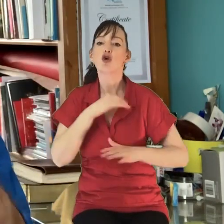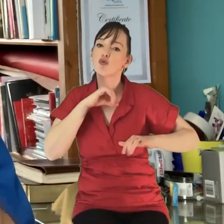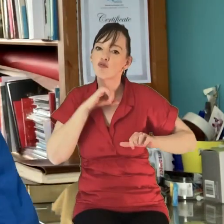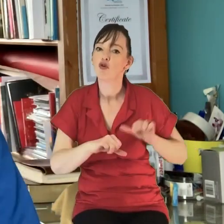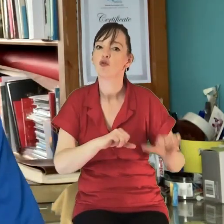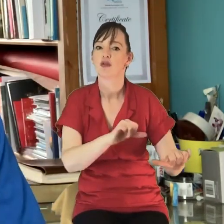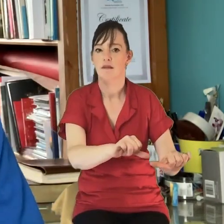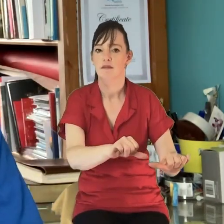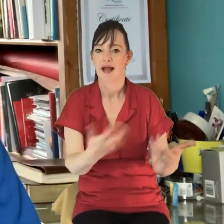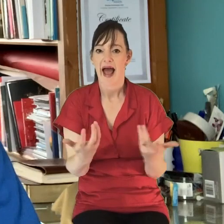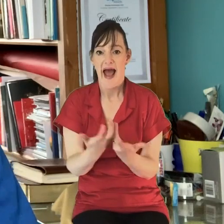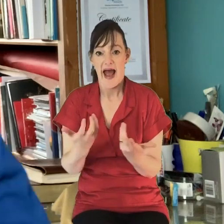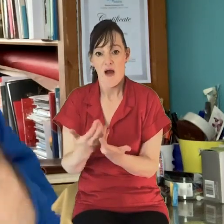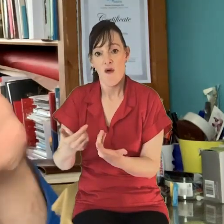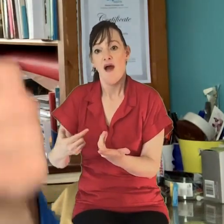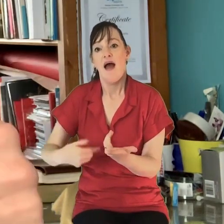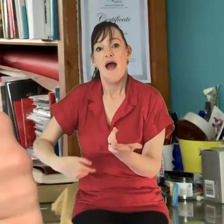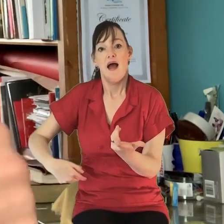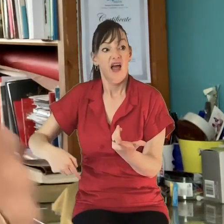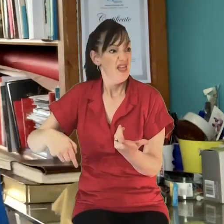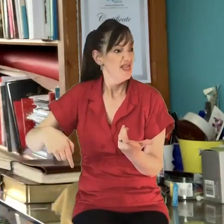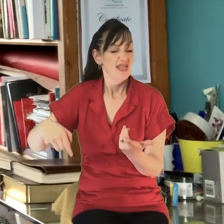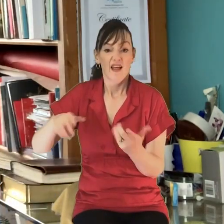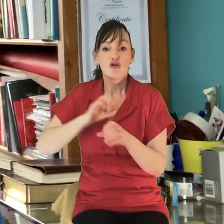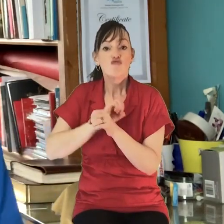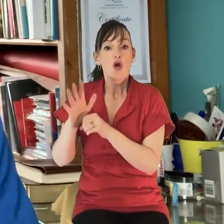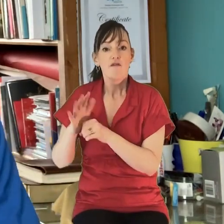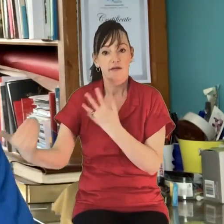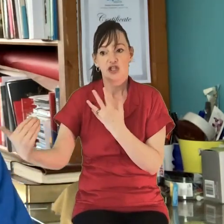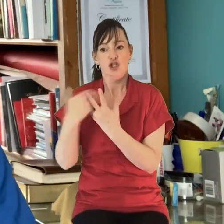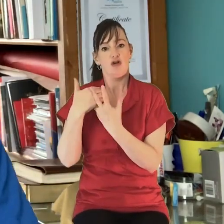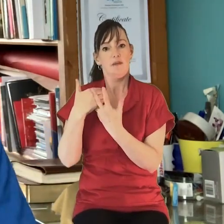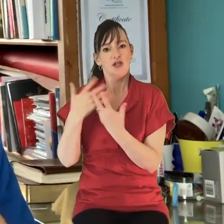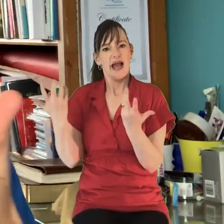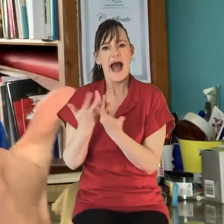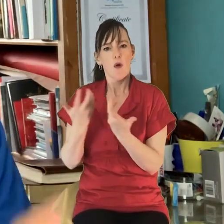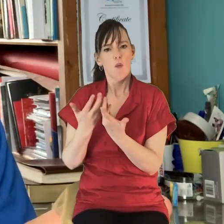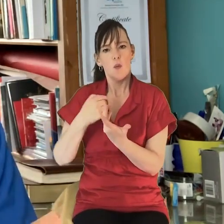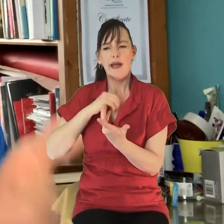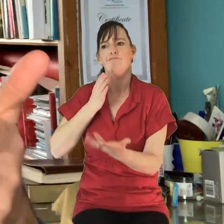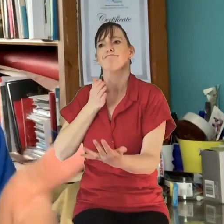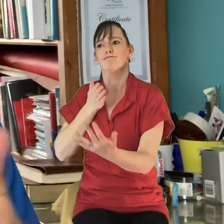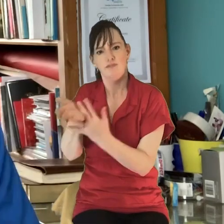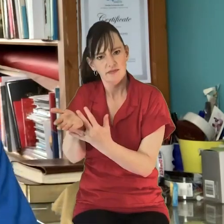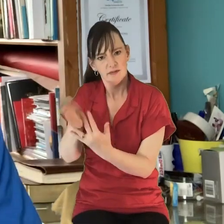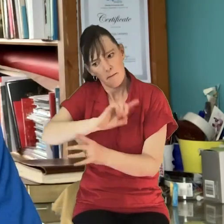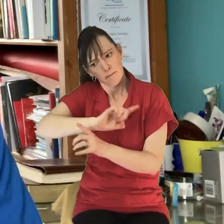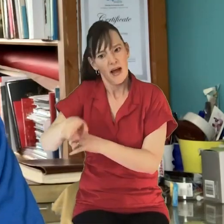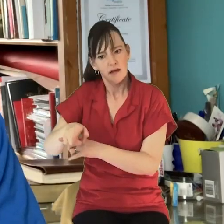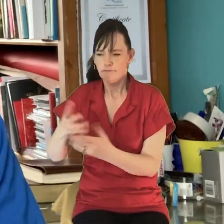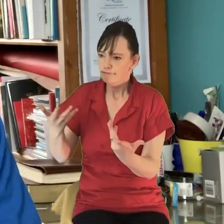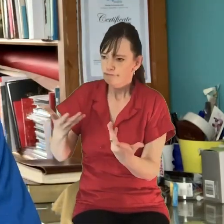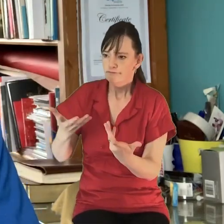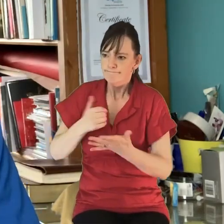landscape? How do we disrupt the disruption, if you like, with the gospel, with the gospel of grace?